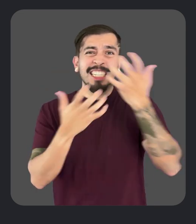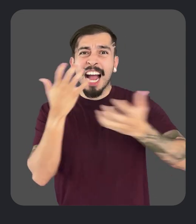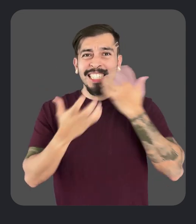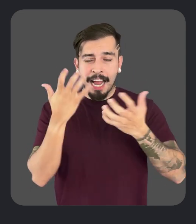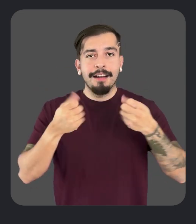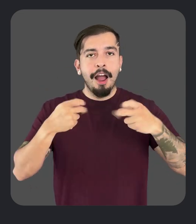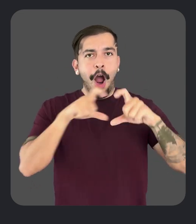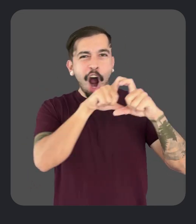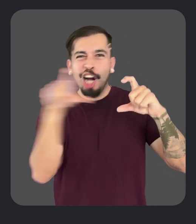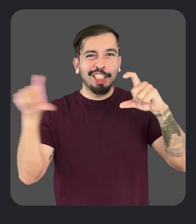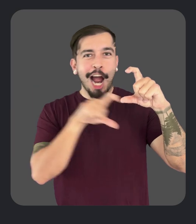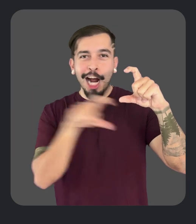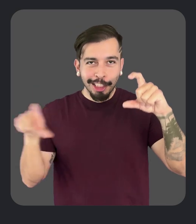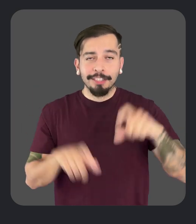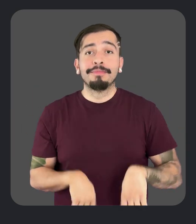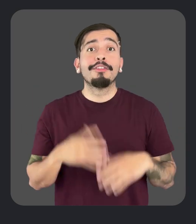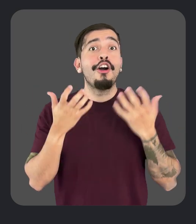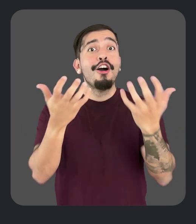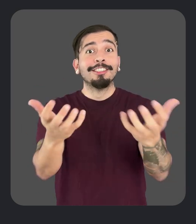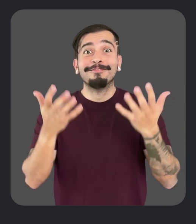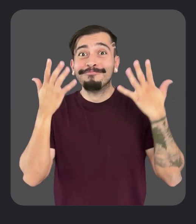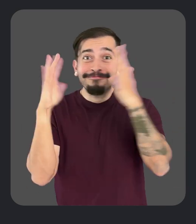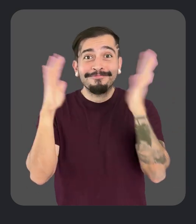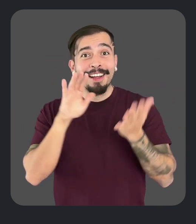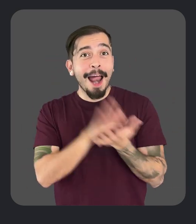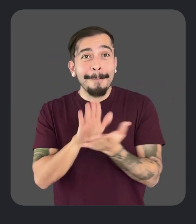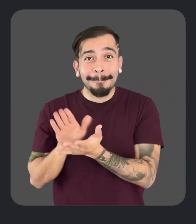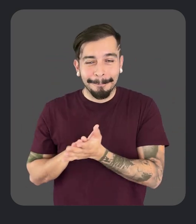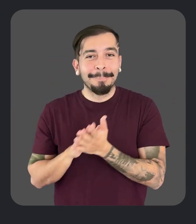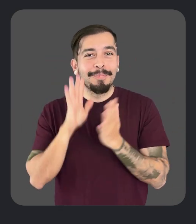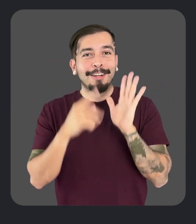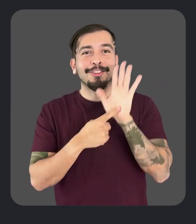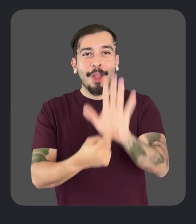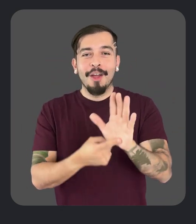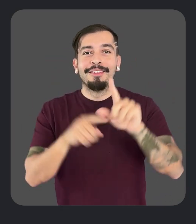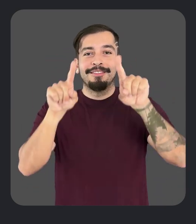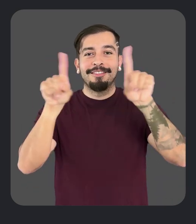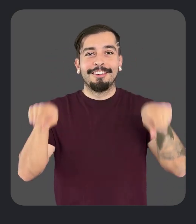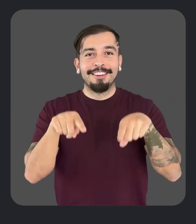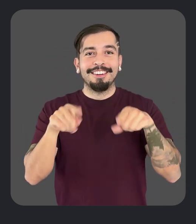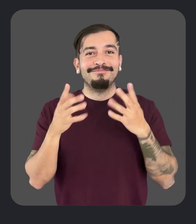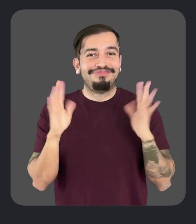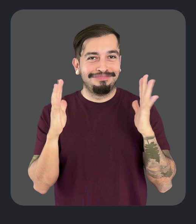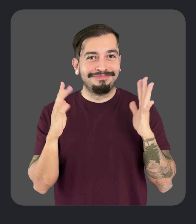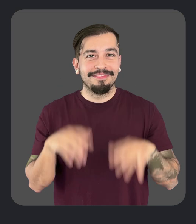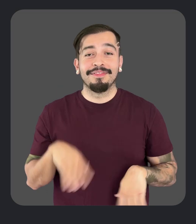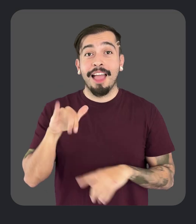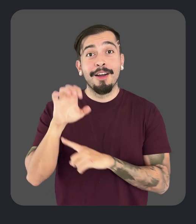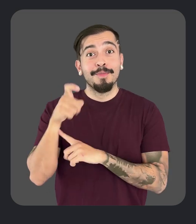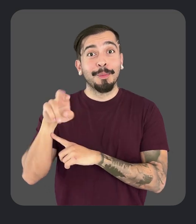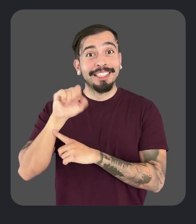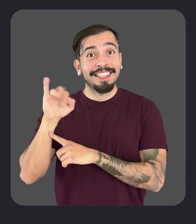example, the caption text may be displayed in all caps, or if an audience is applauding, Expressive Captions may show cheers and applause.